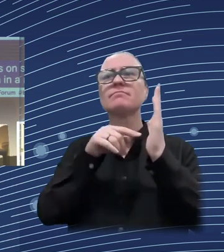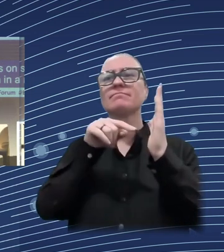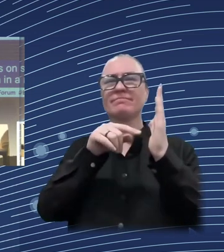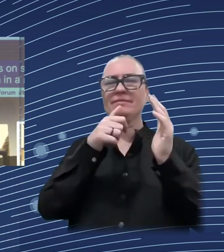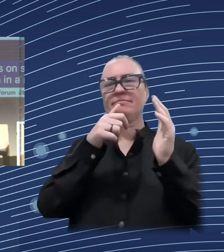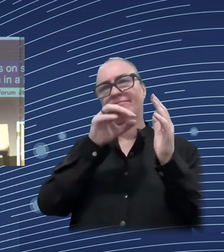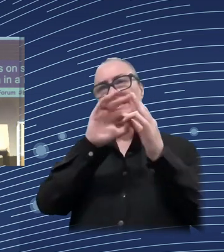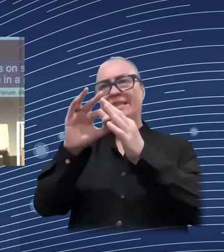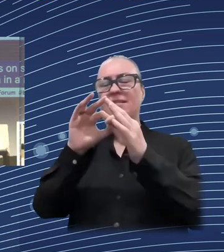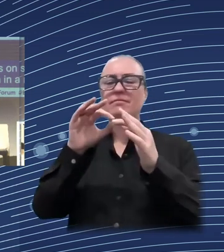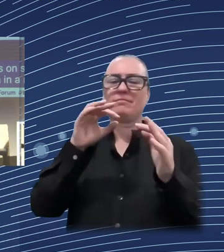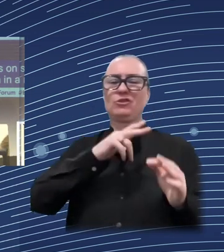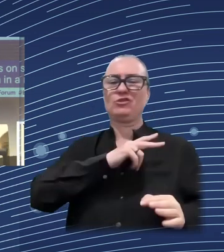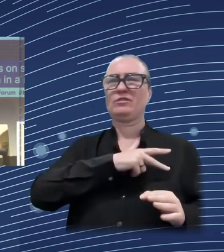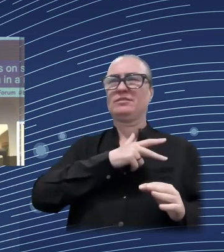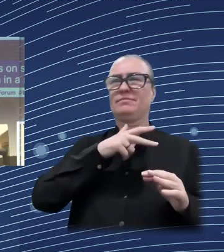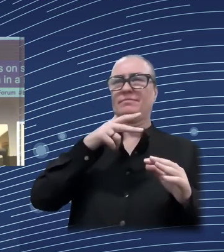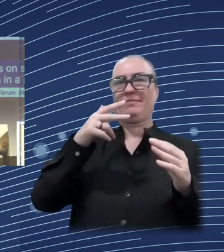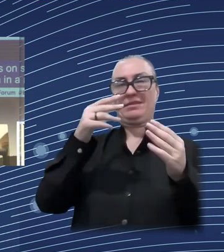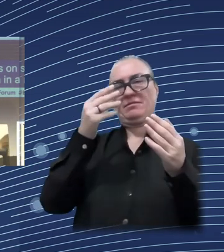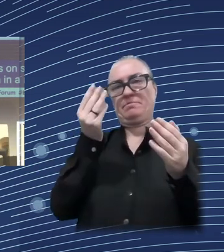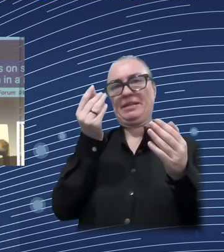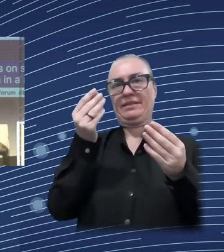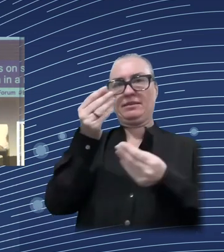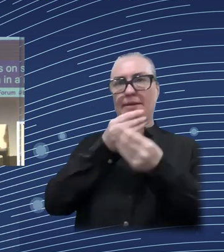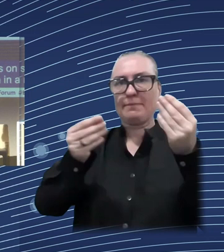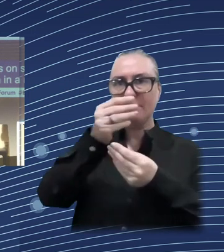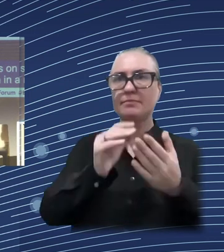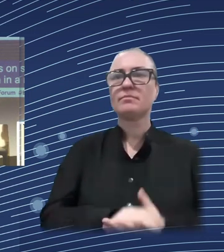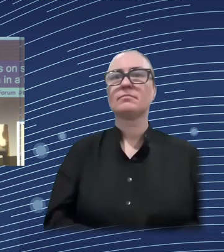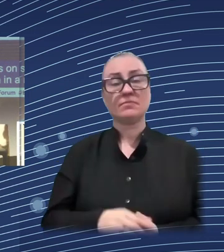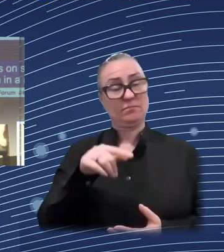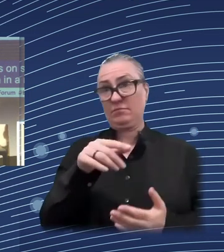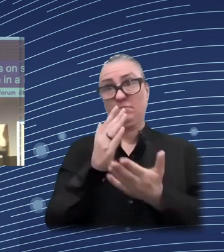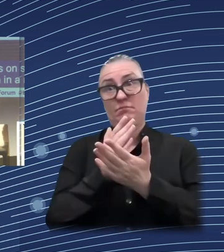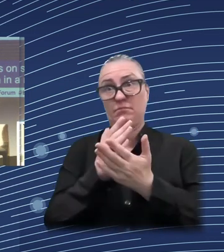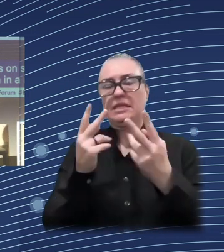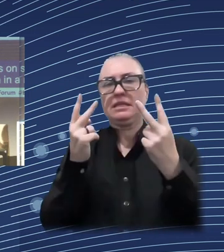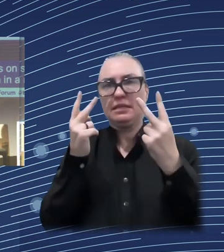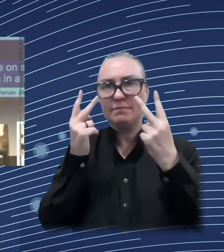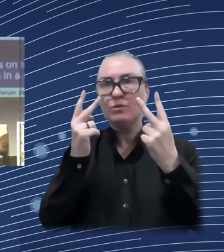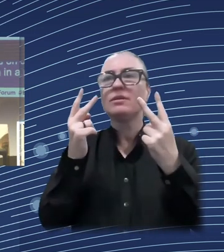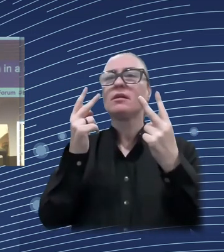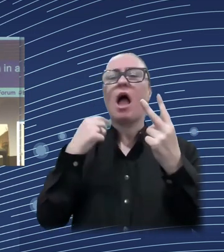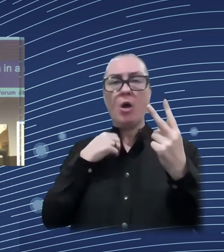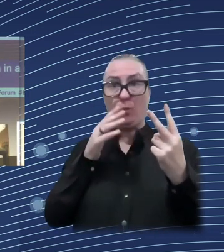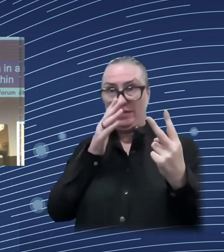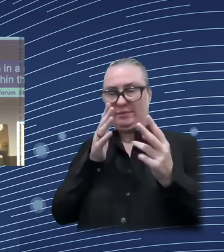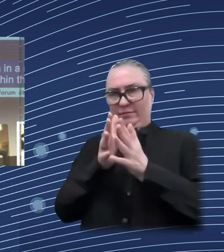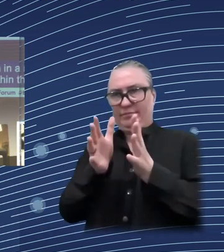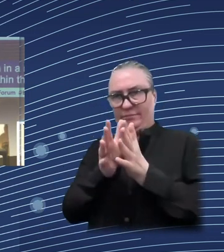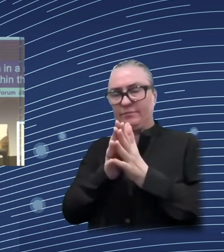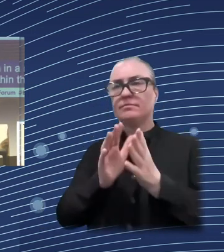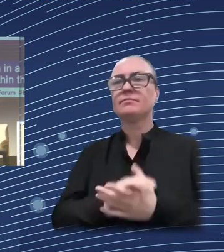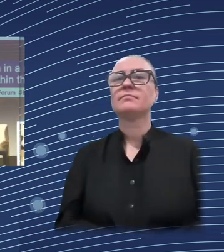Euromod is widely used within the Commission. Now, it's been a few years used within the Commission, and it's more and more used by the Member